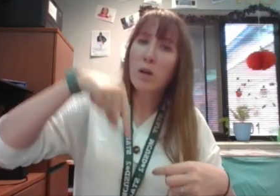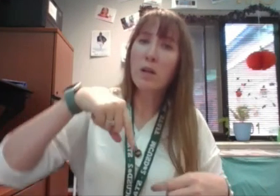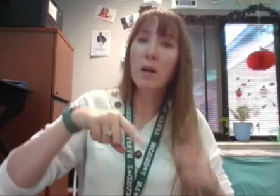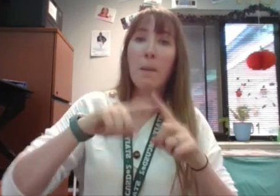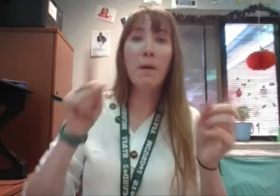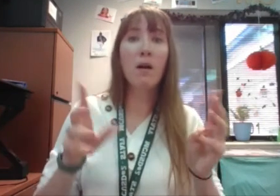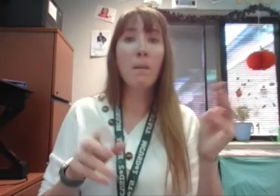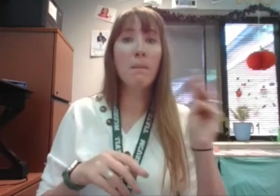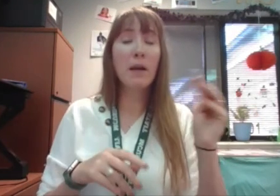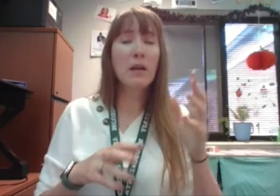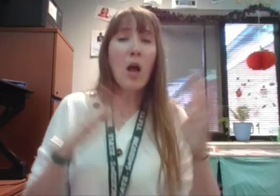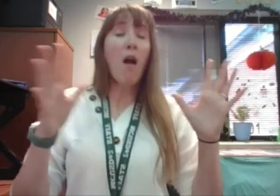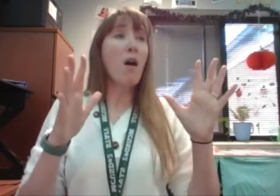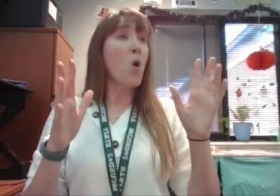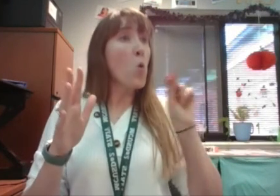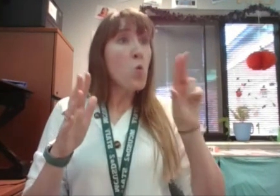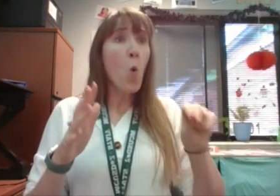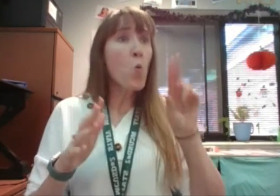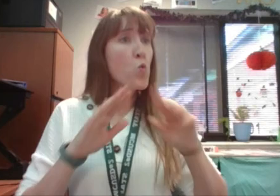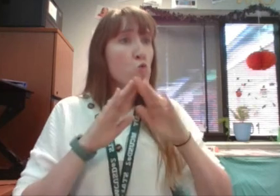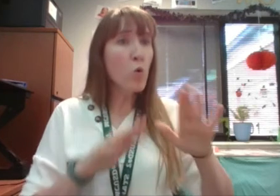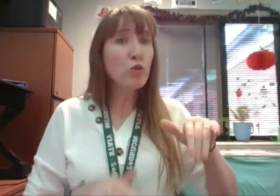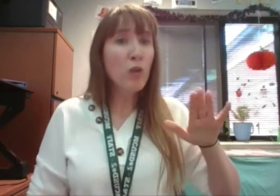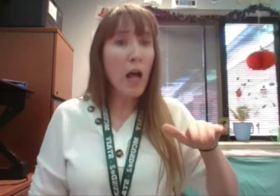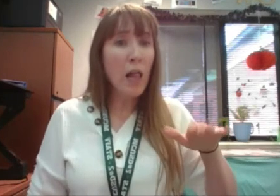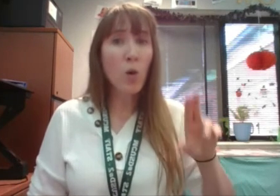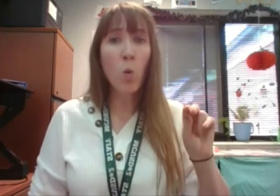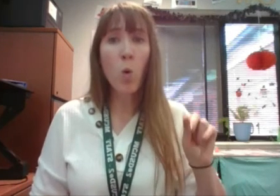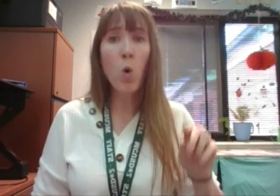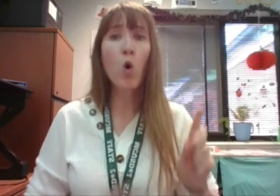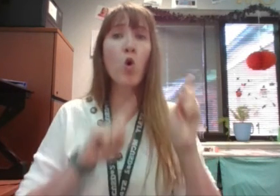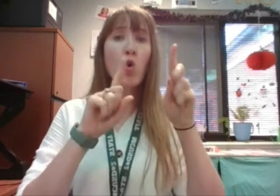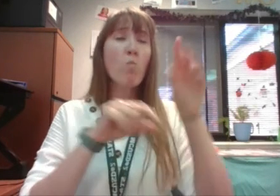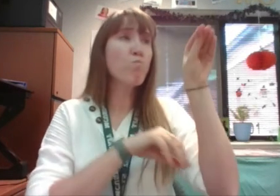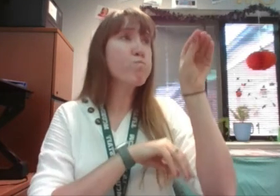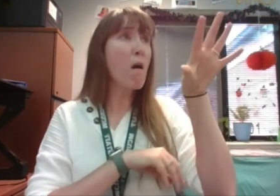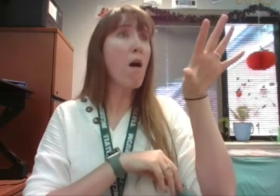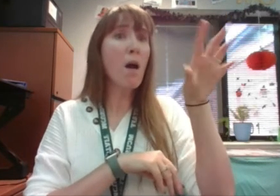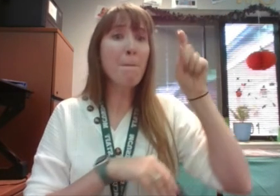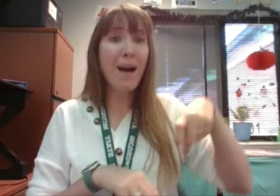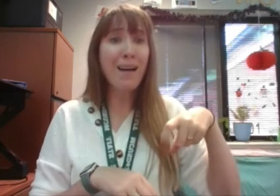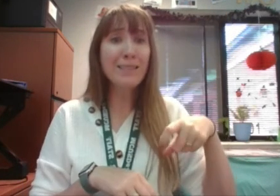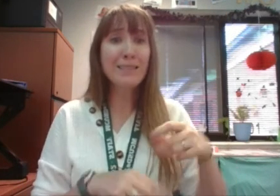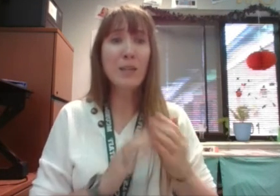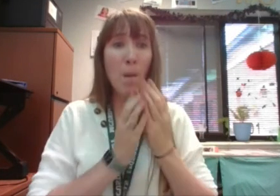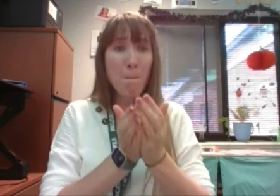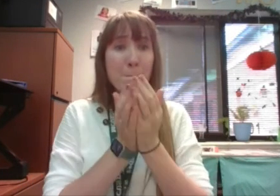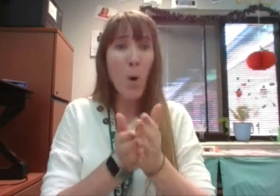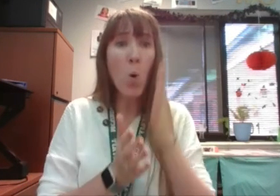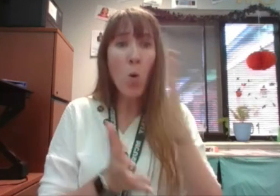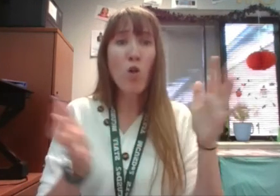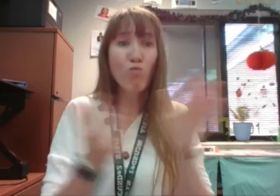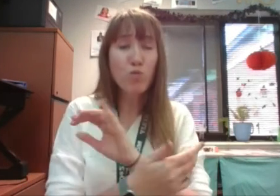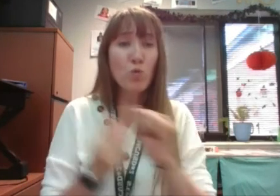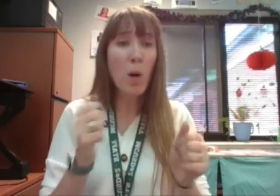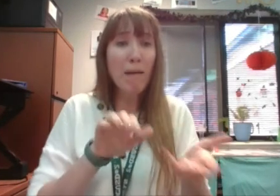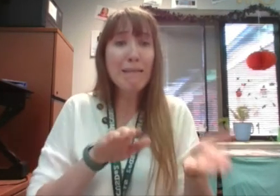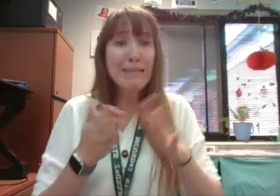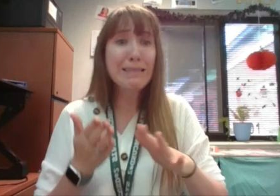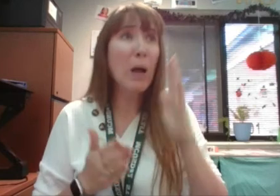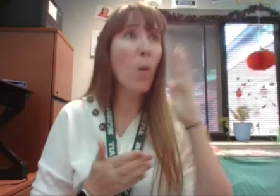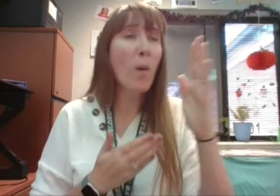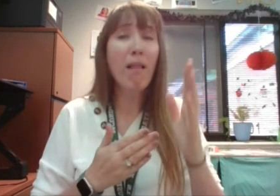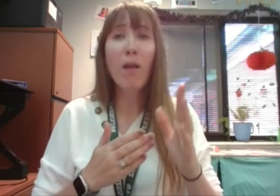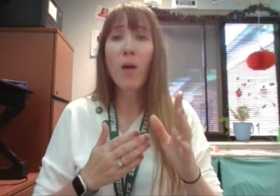Miss Maggie gasps. No! No child! Go up and light the beacon! There are lives at stake! I don't